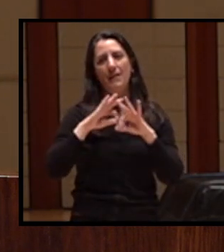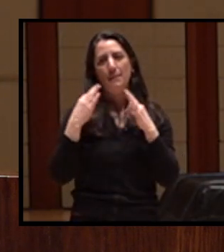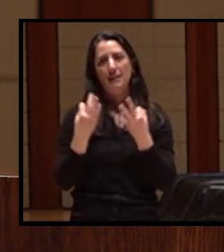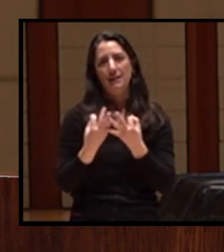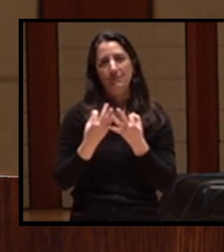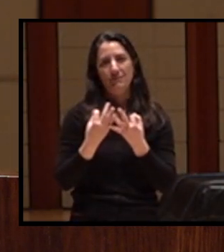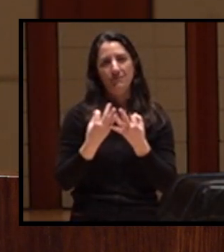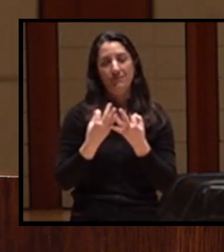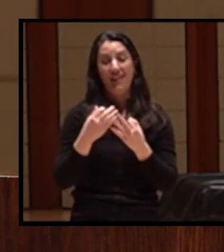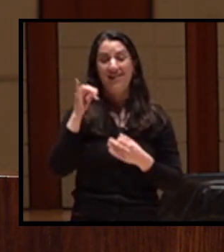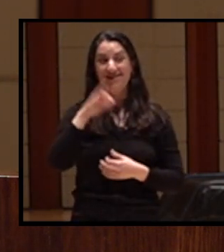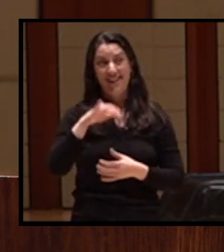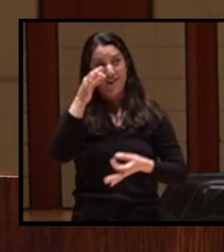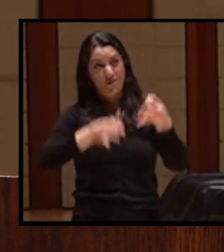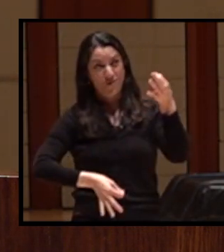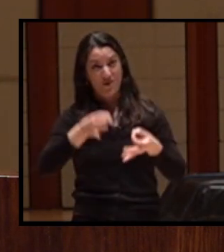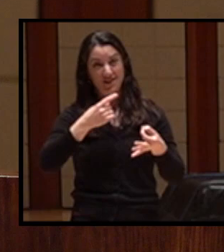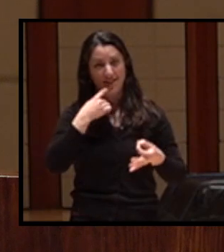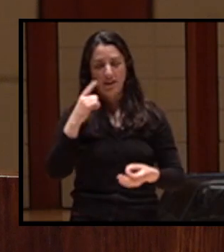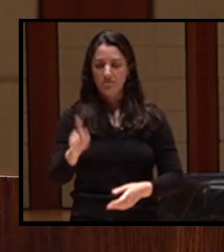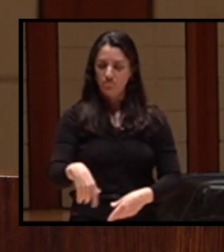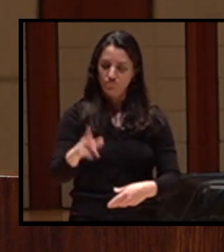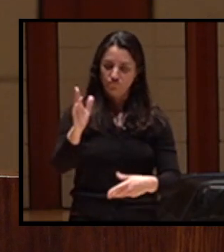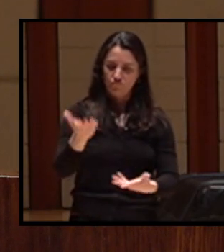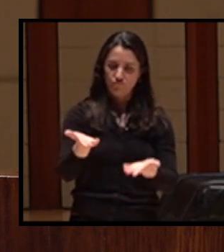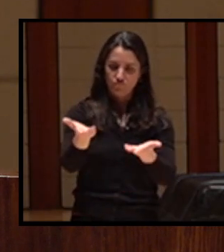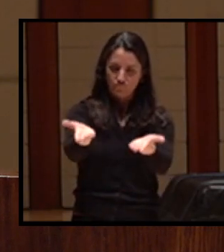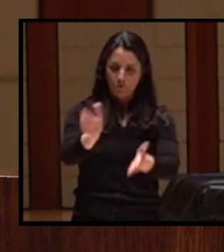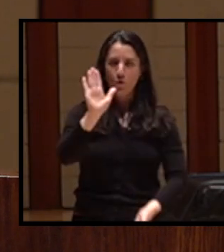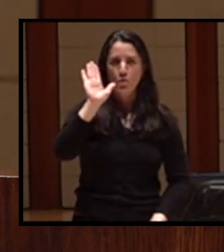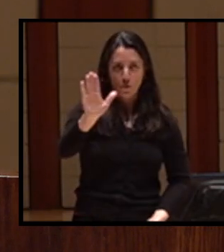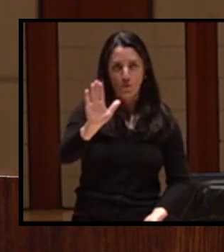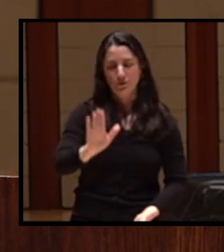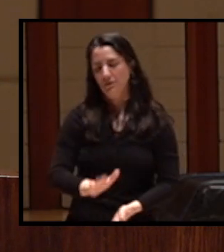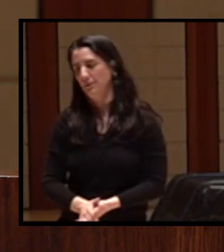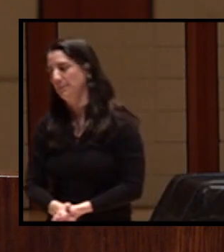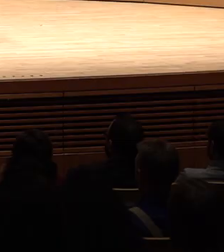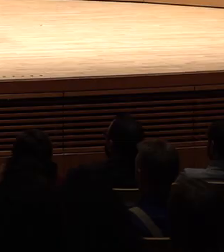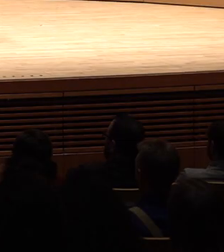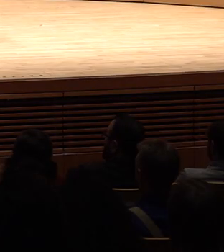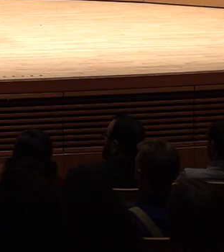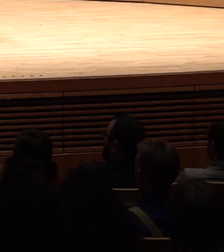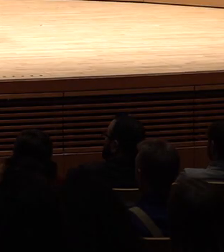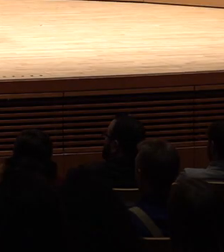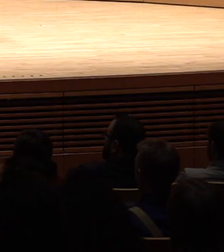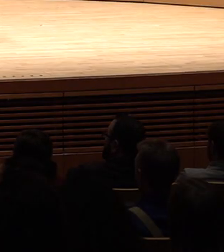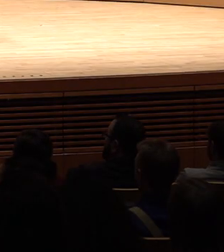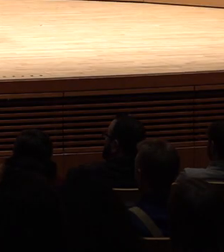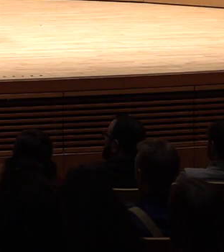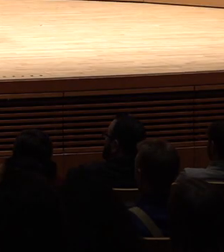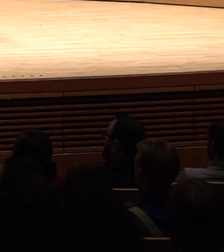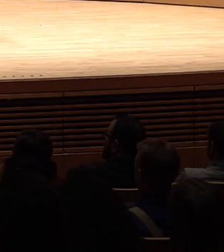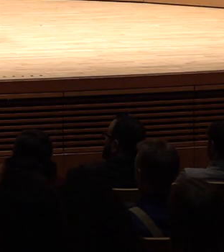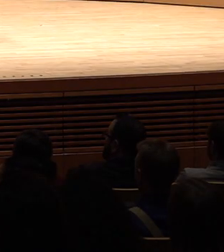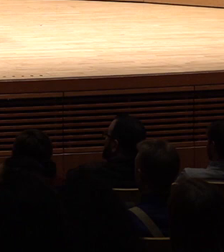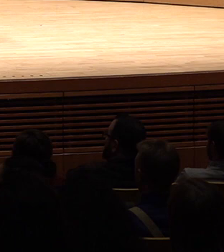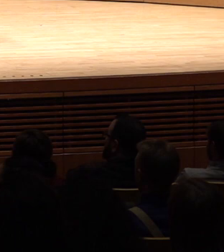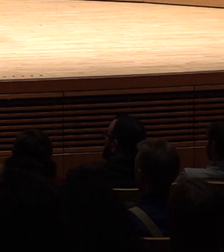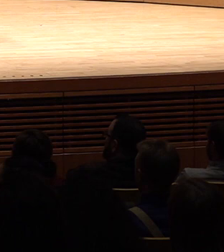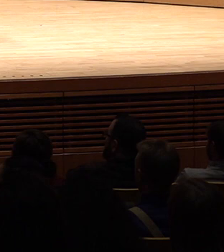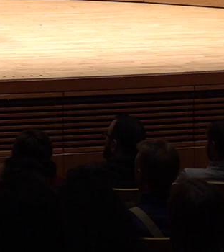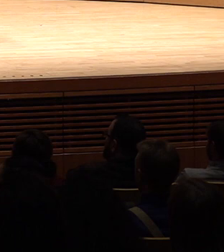The Supreme Court had said it would be, or so we thought. The Matts decision was issued in